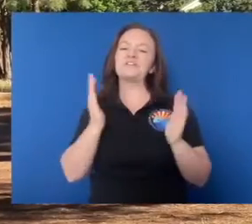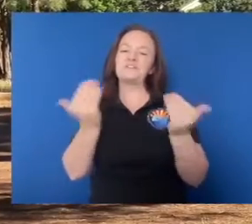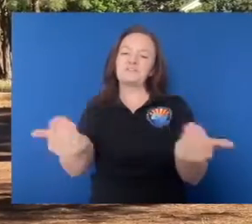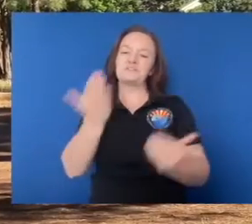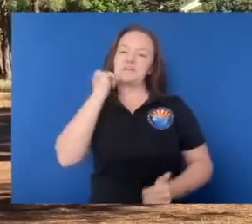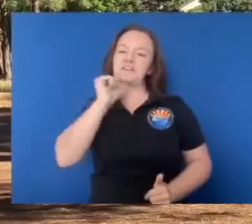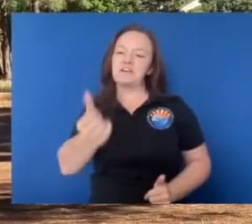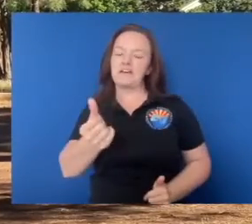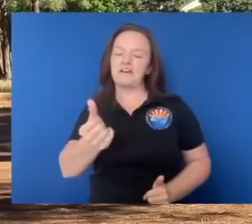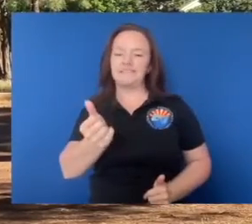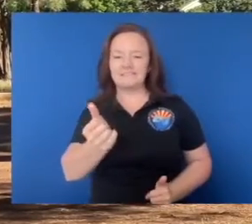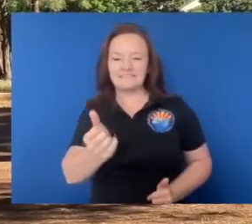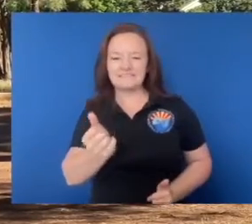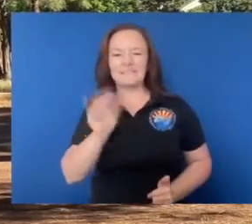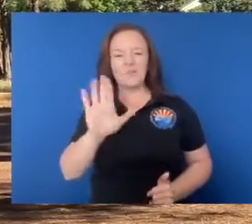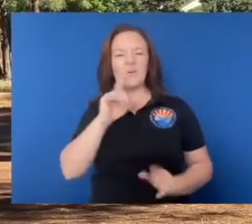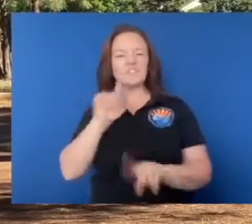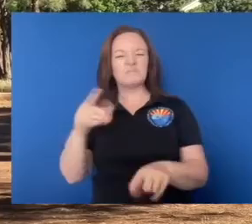someone that said that?